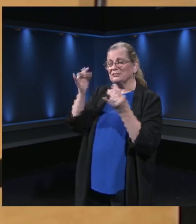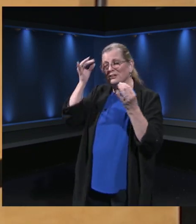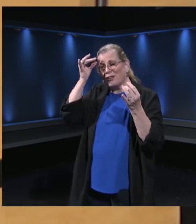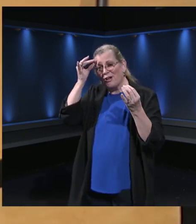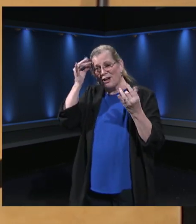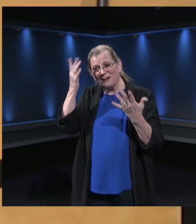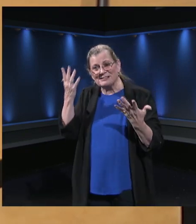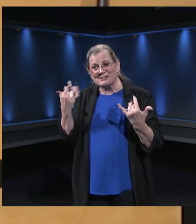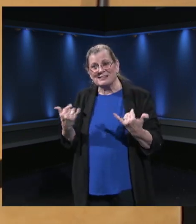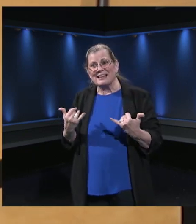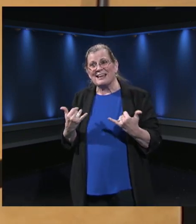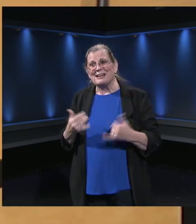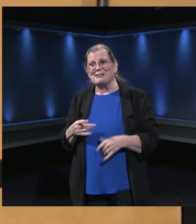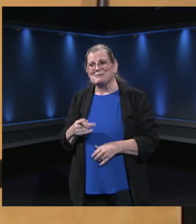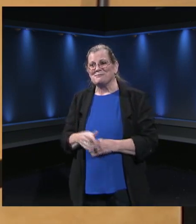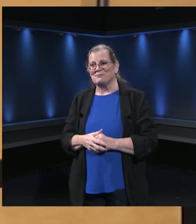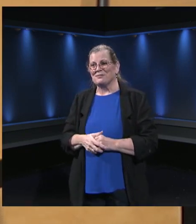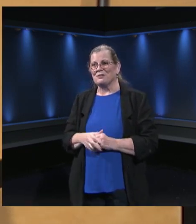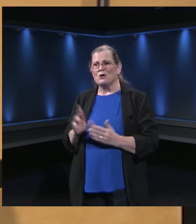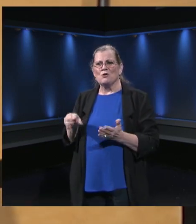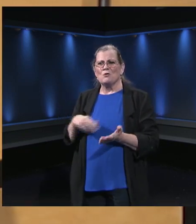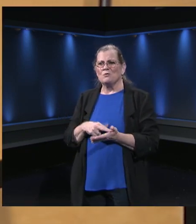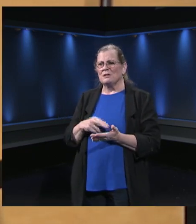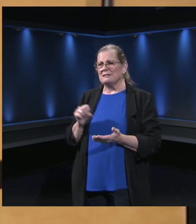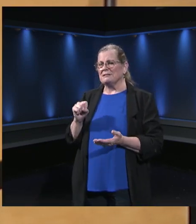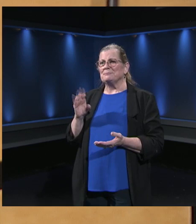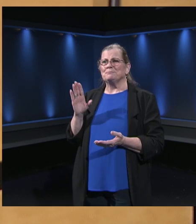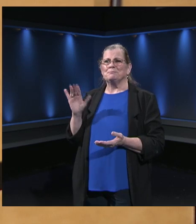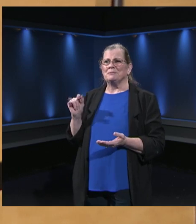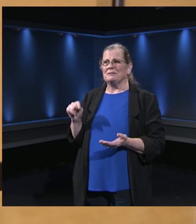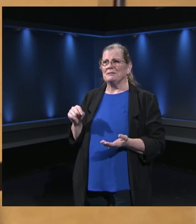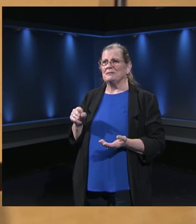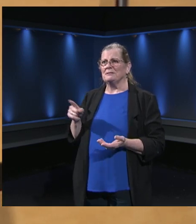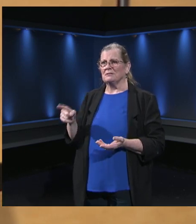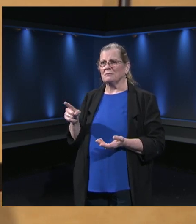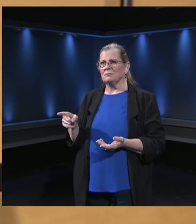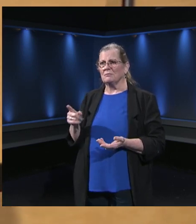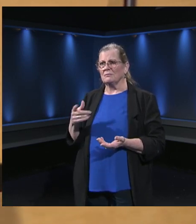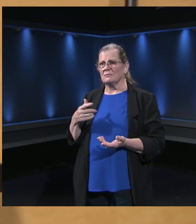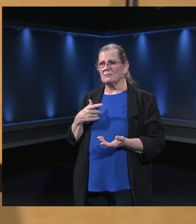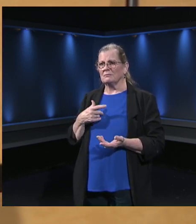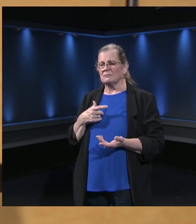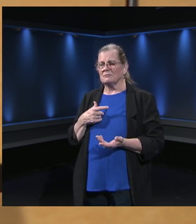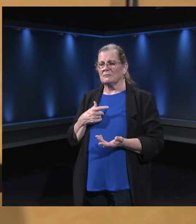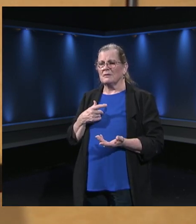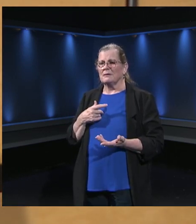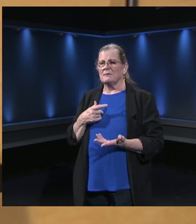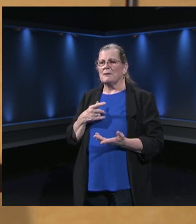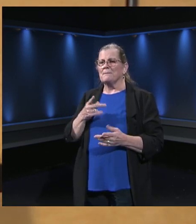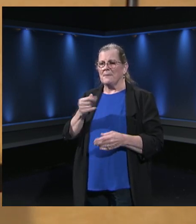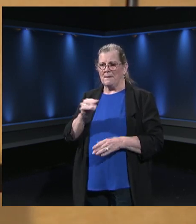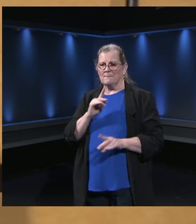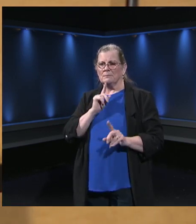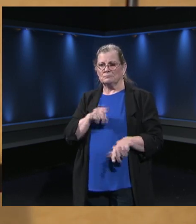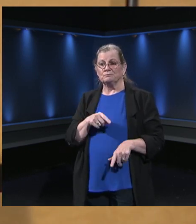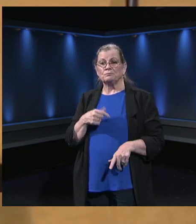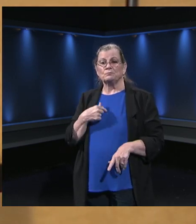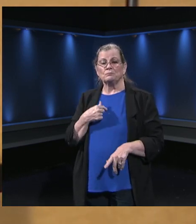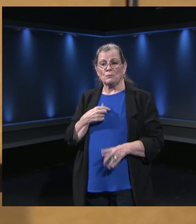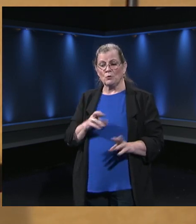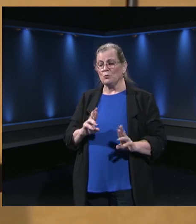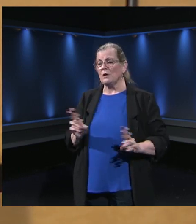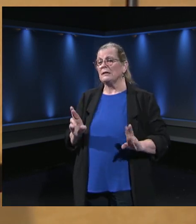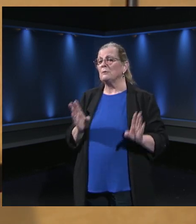from your role as an ESPITS in our schools? Sure. I will go with that we are prepared this year